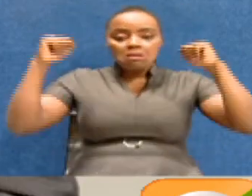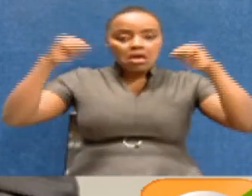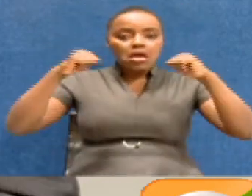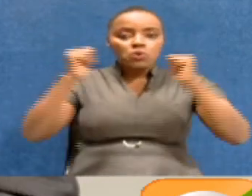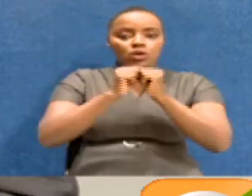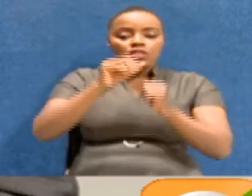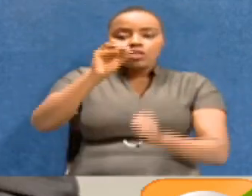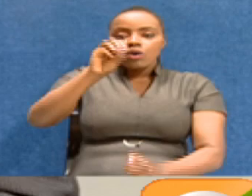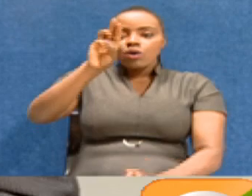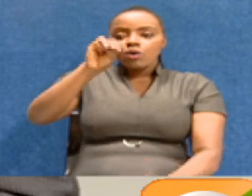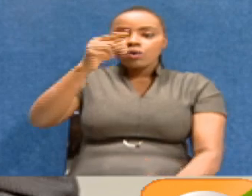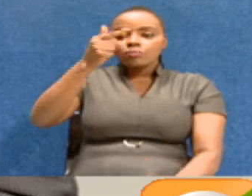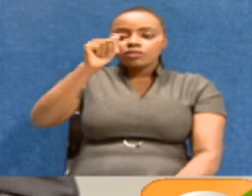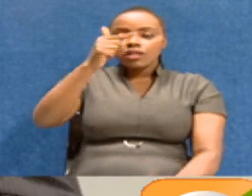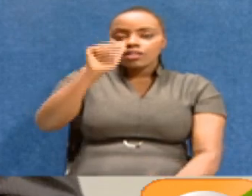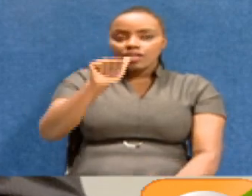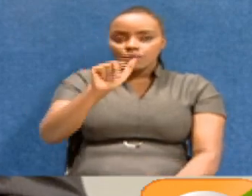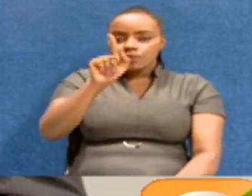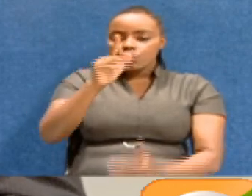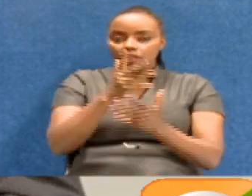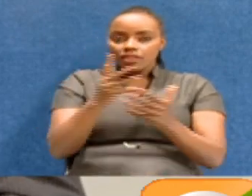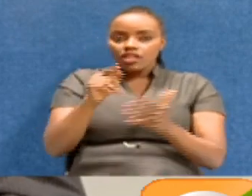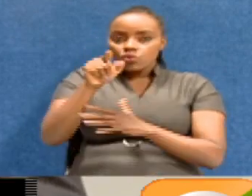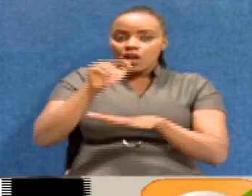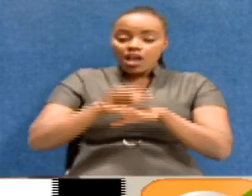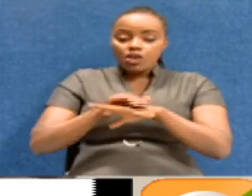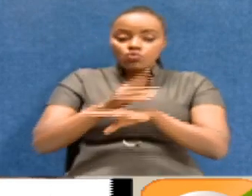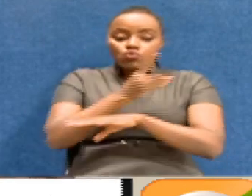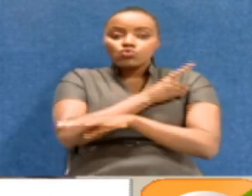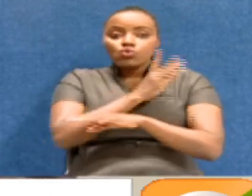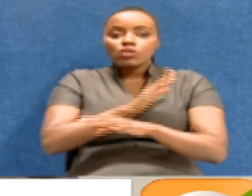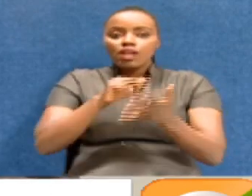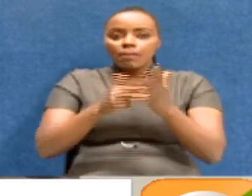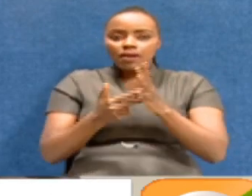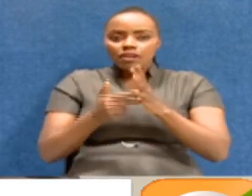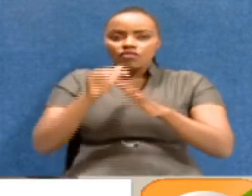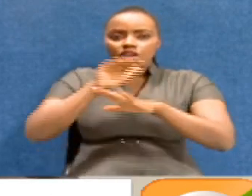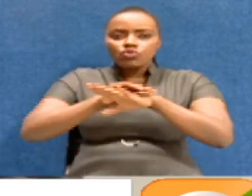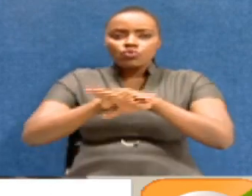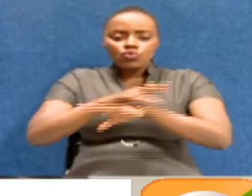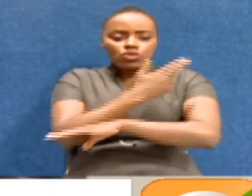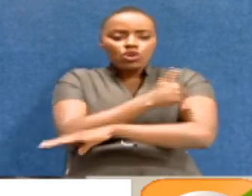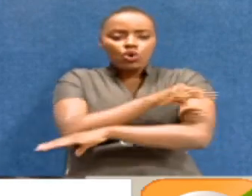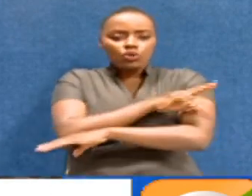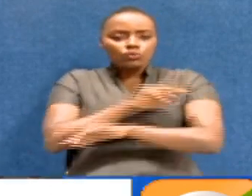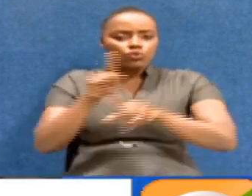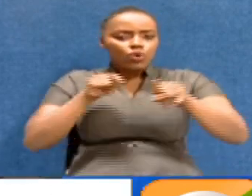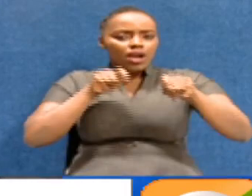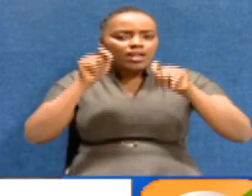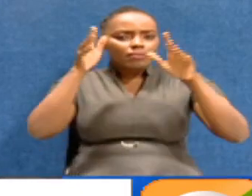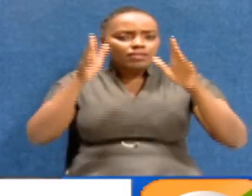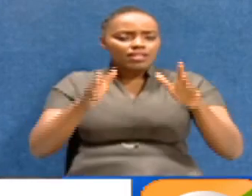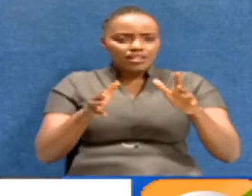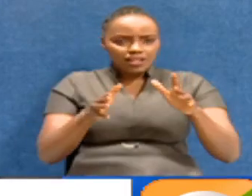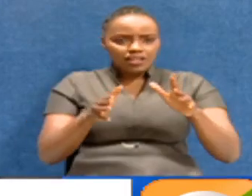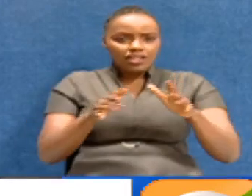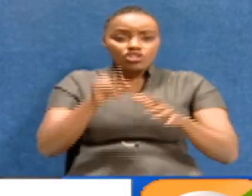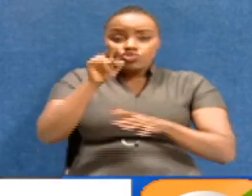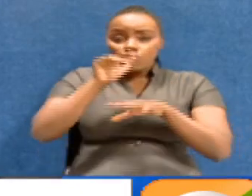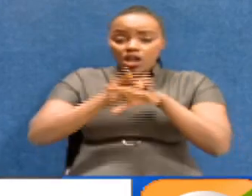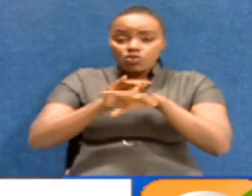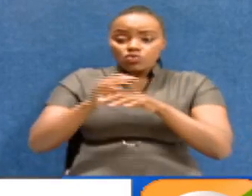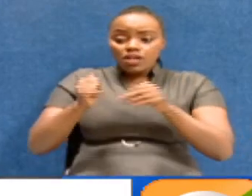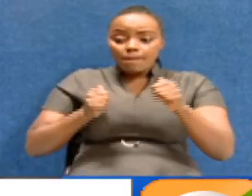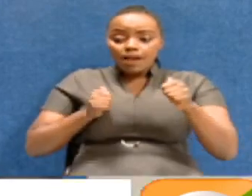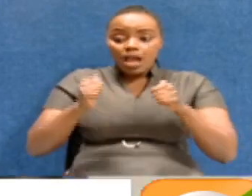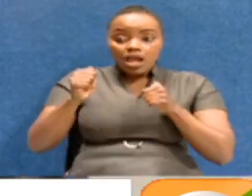Omtata on one thing. The fact that you are a good doctor doesn't mean you are a good hospital administrator. The fact that you are a good